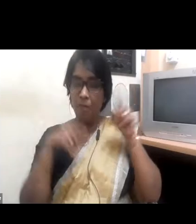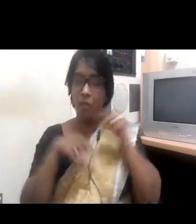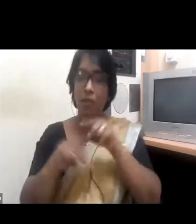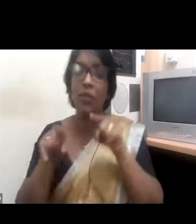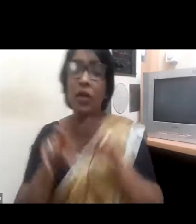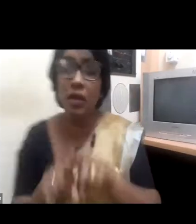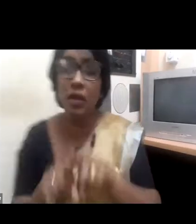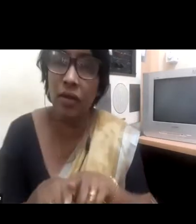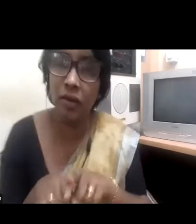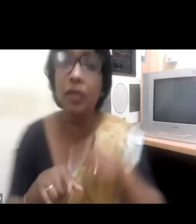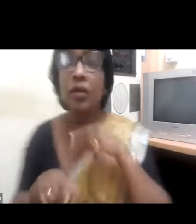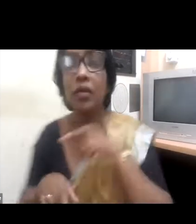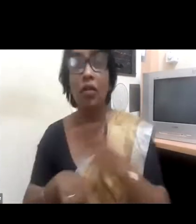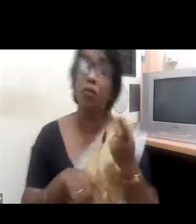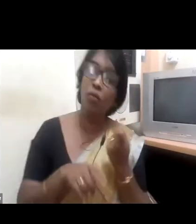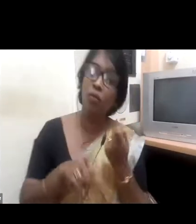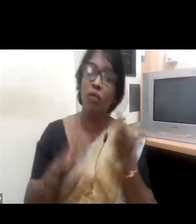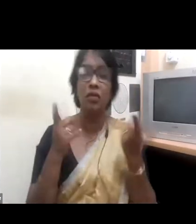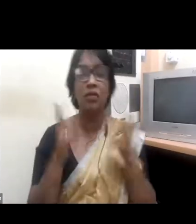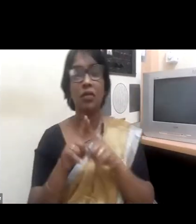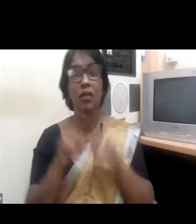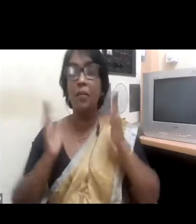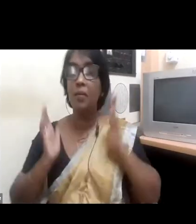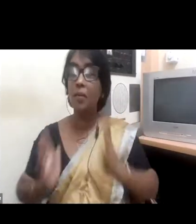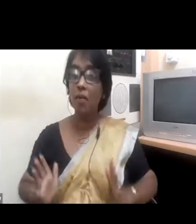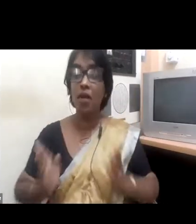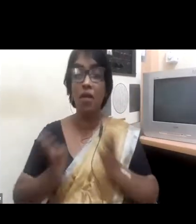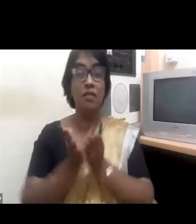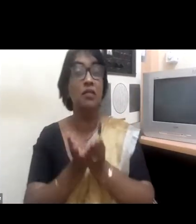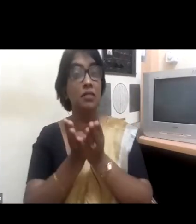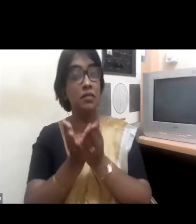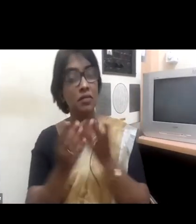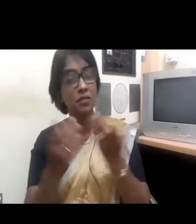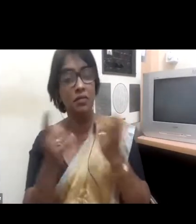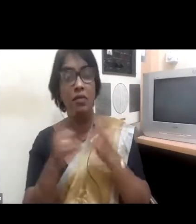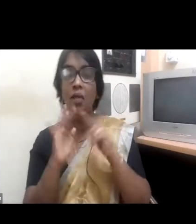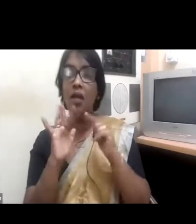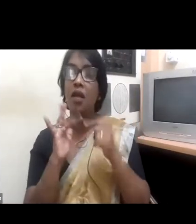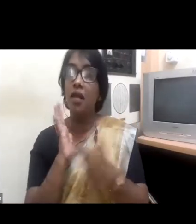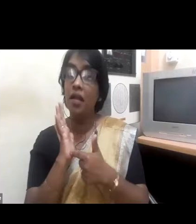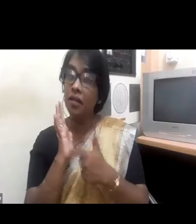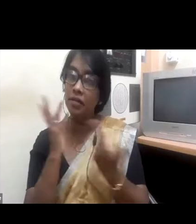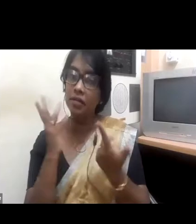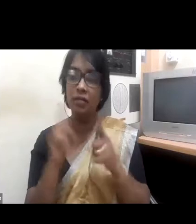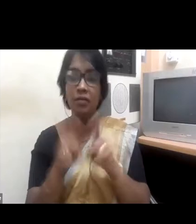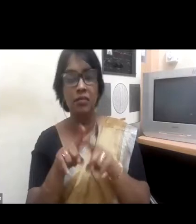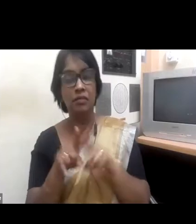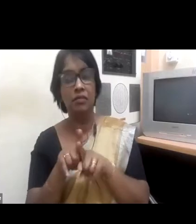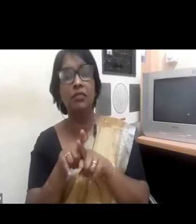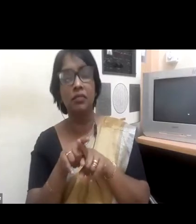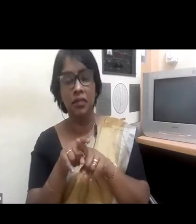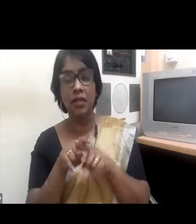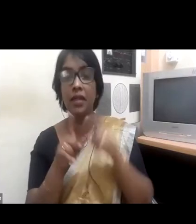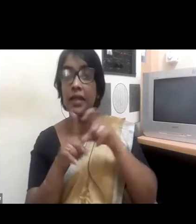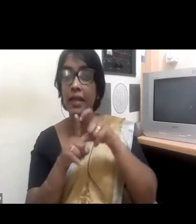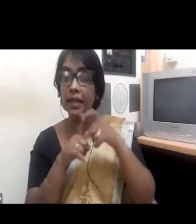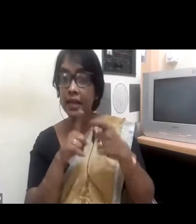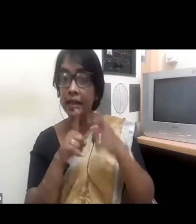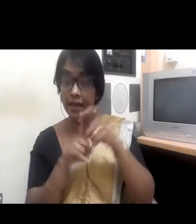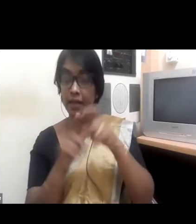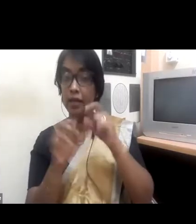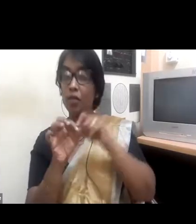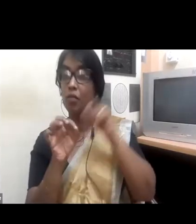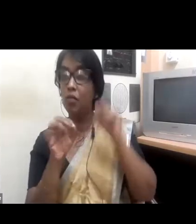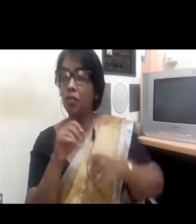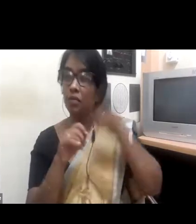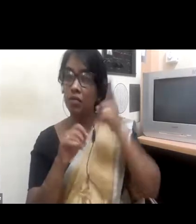represented at the board level for decision-making purpose. However, at the board, one would have to have